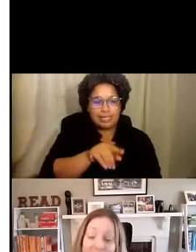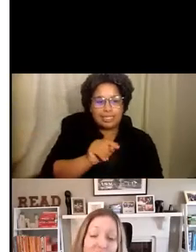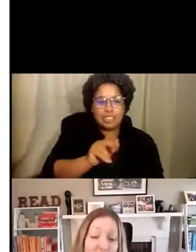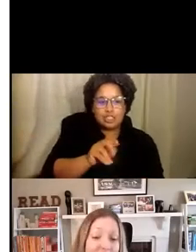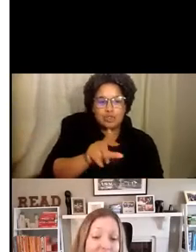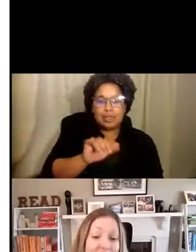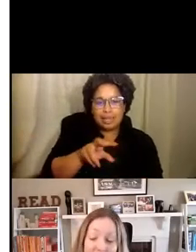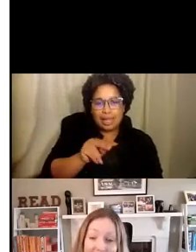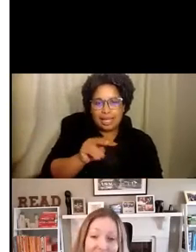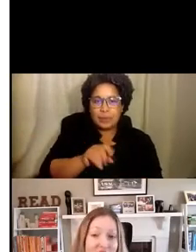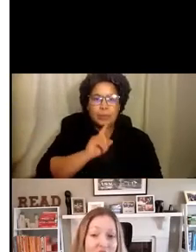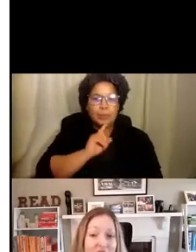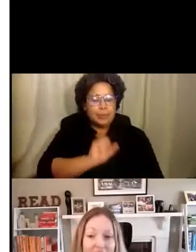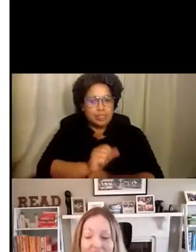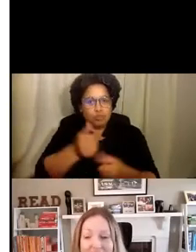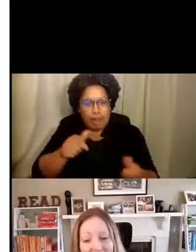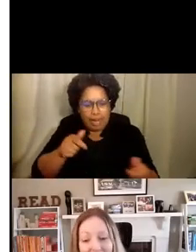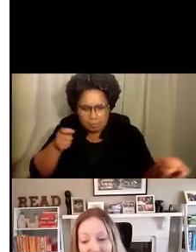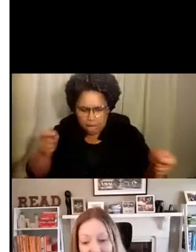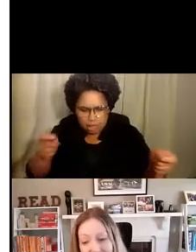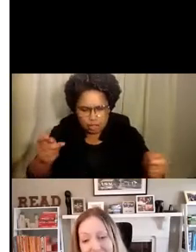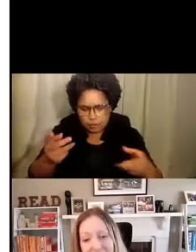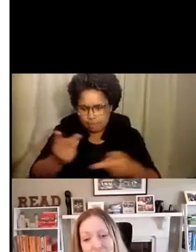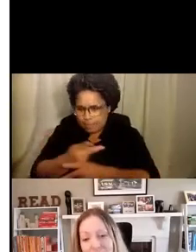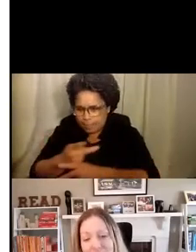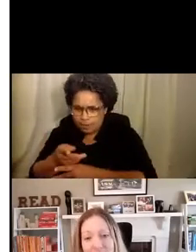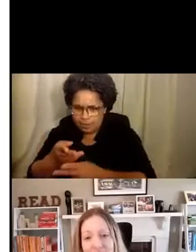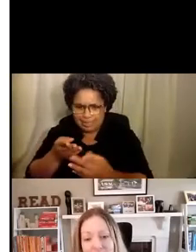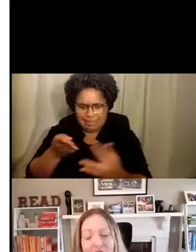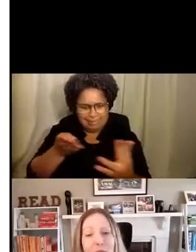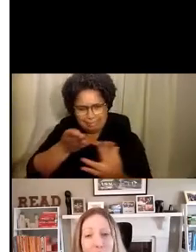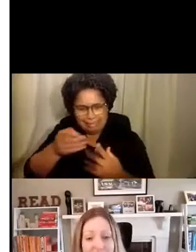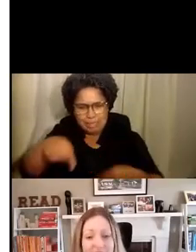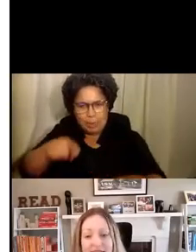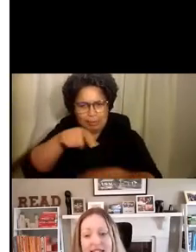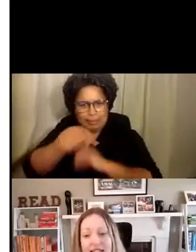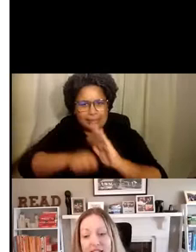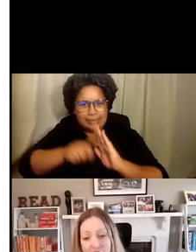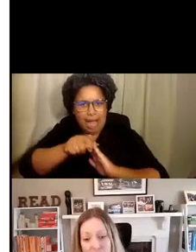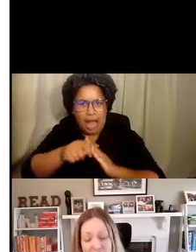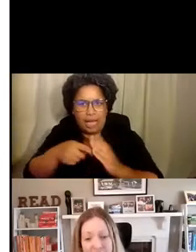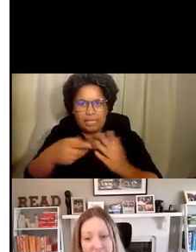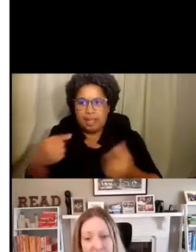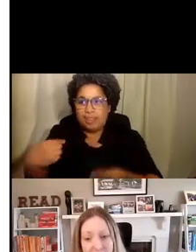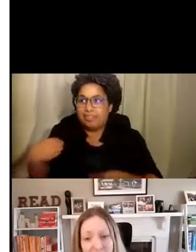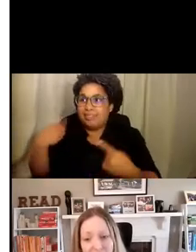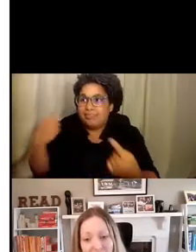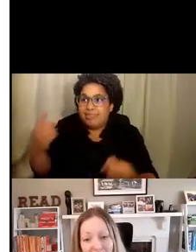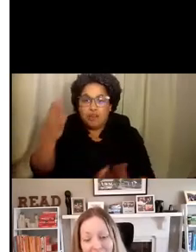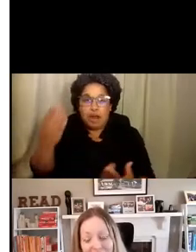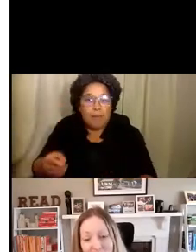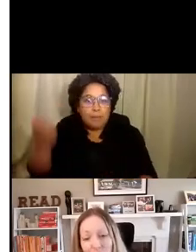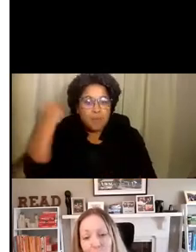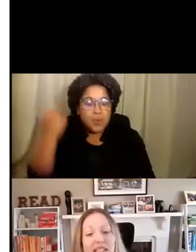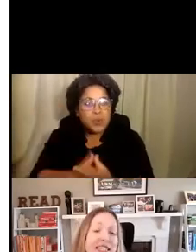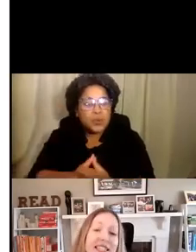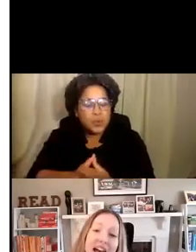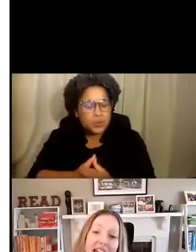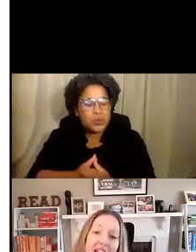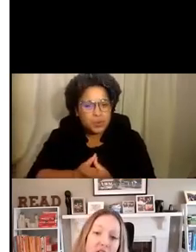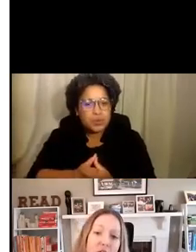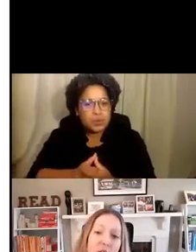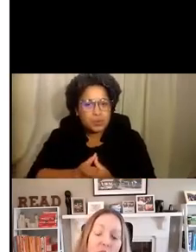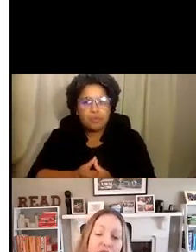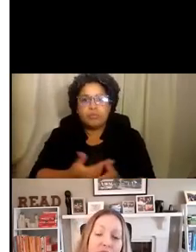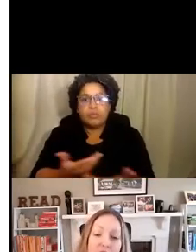were really trying to manage and navigate in the midst of this unprecedented uncertainty. And we